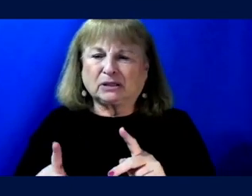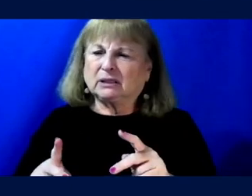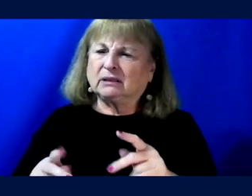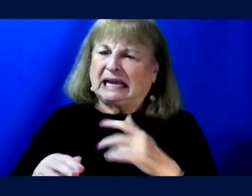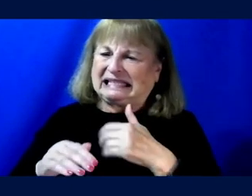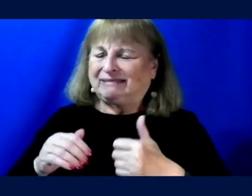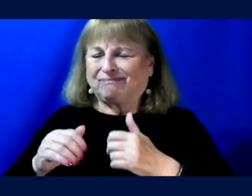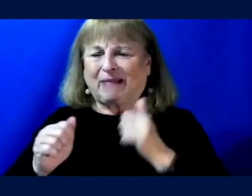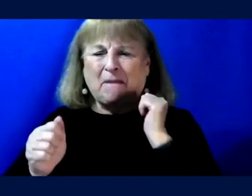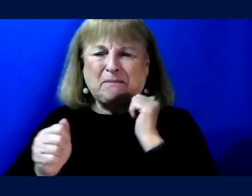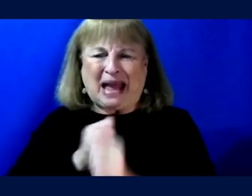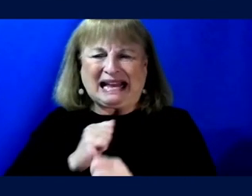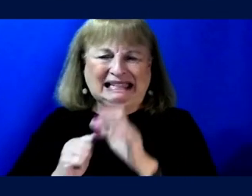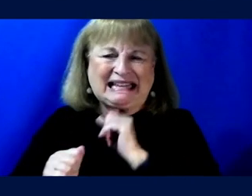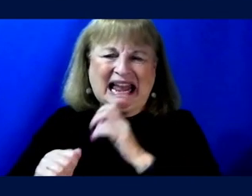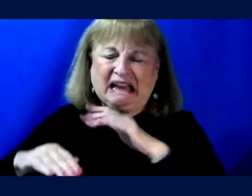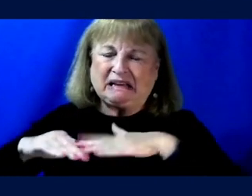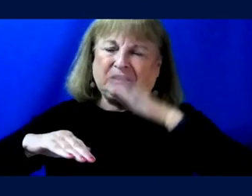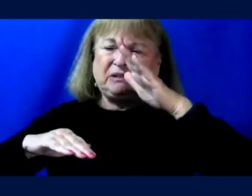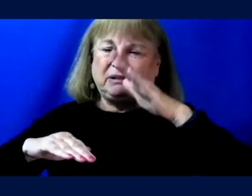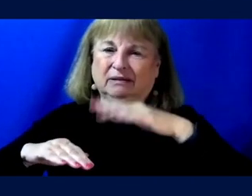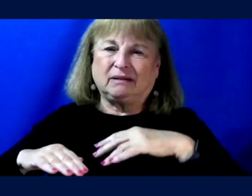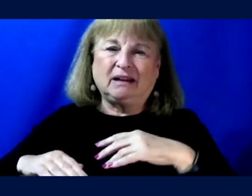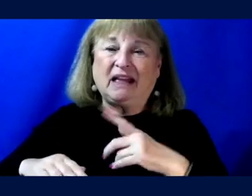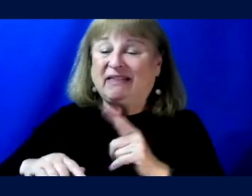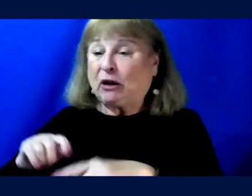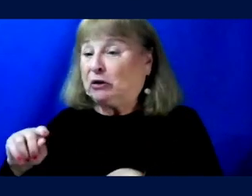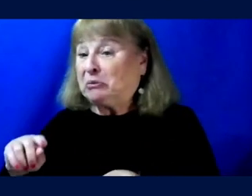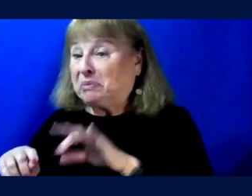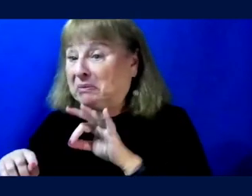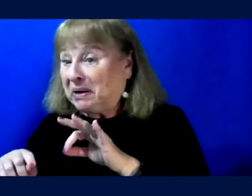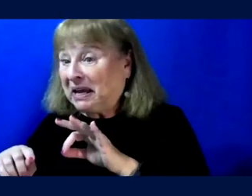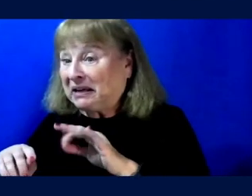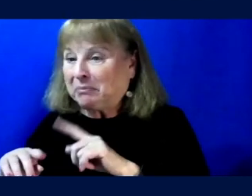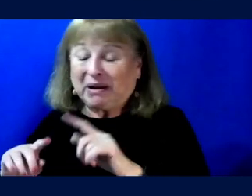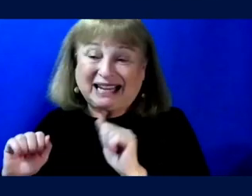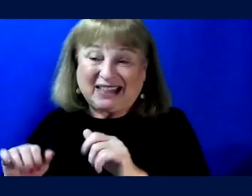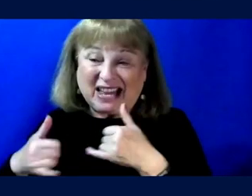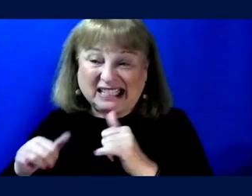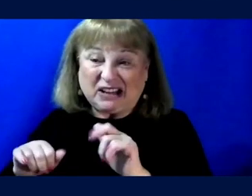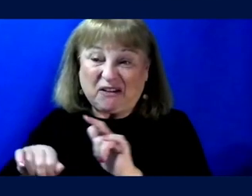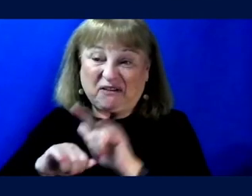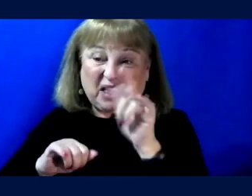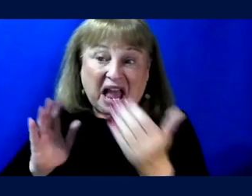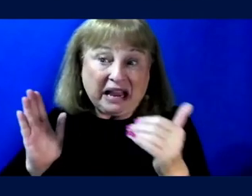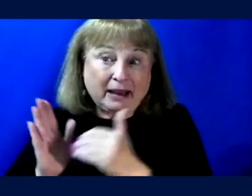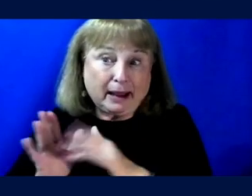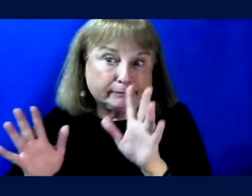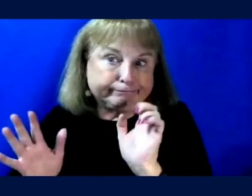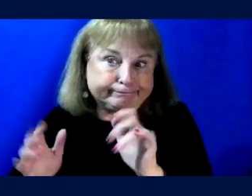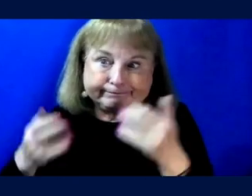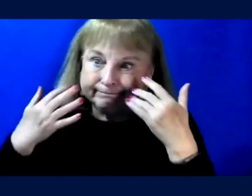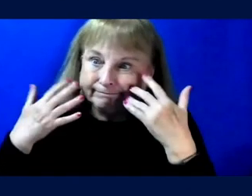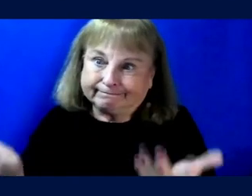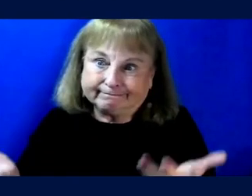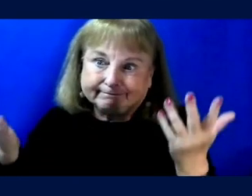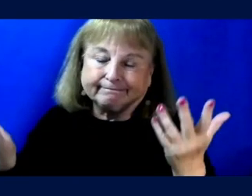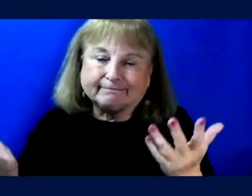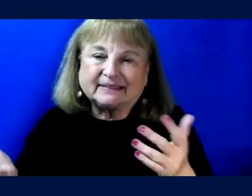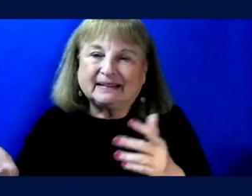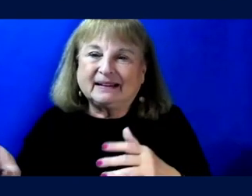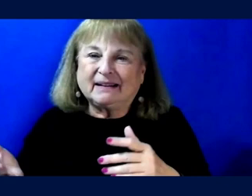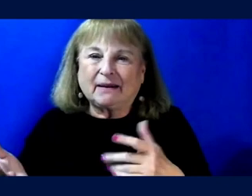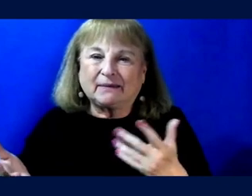the age at which they would no longer be selected as an astronaut, but that has to happen all the time that they would break the